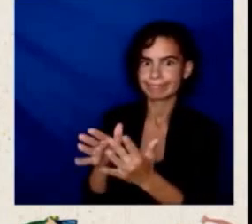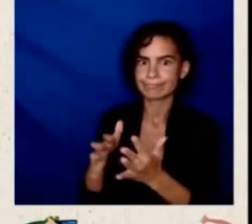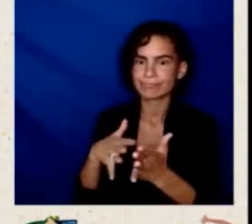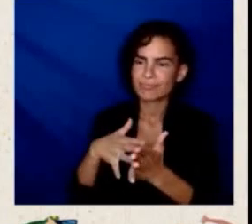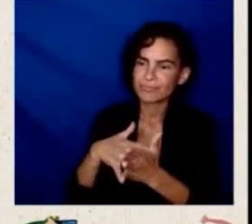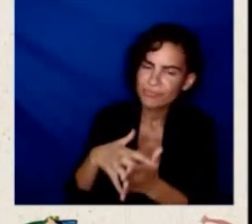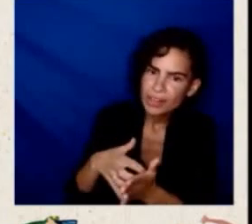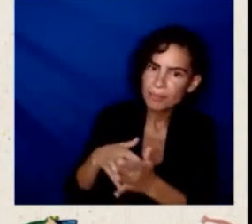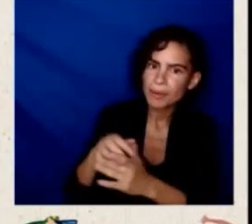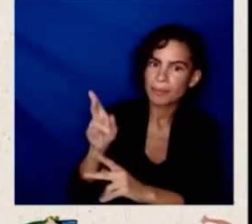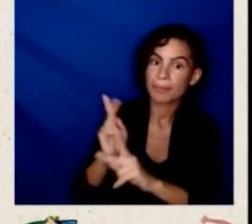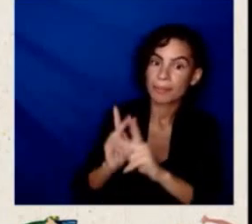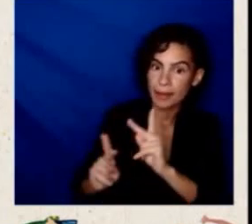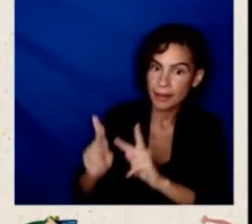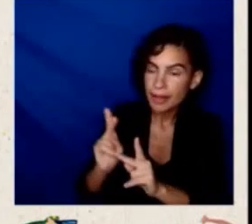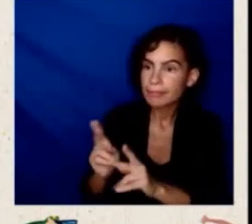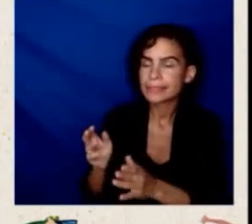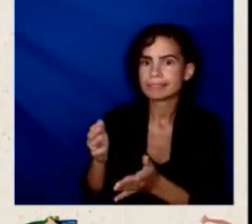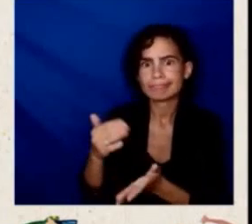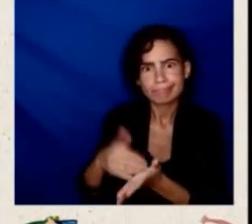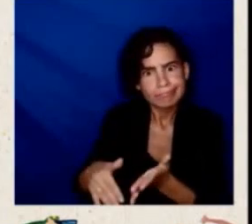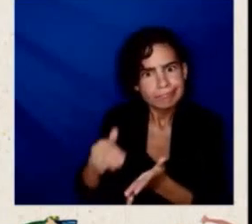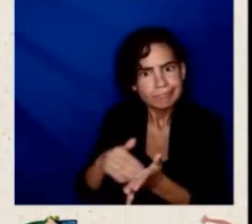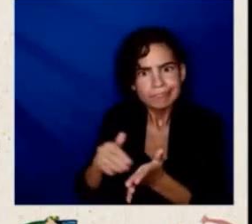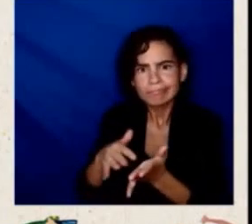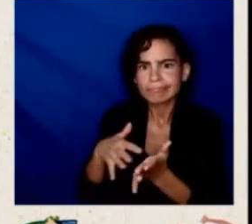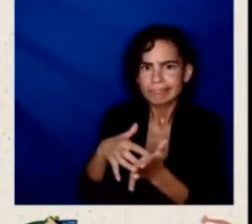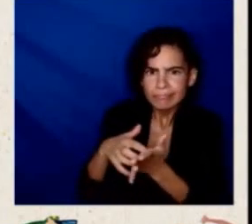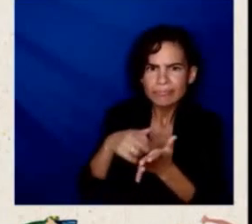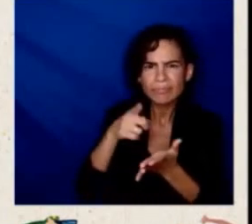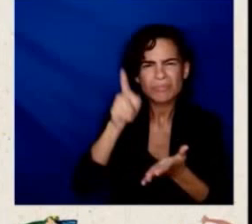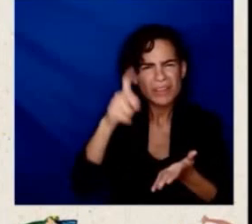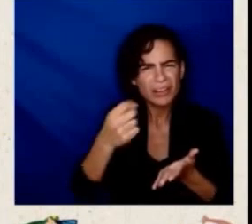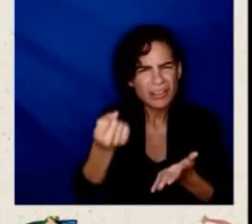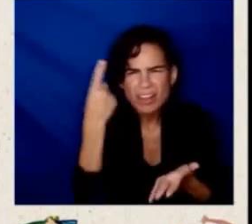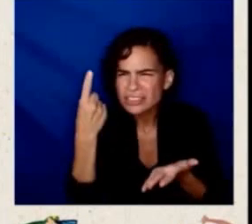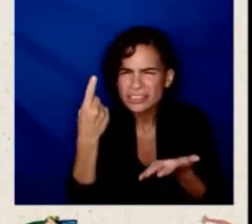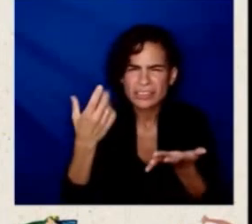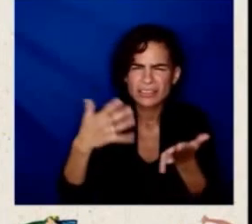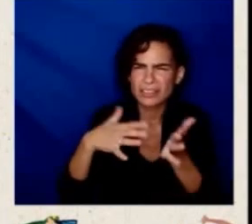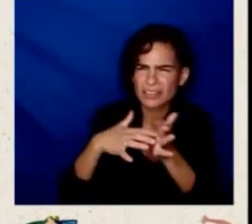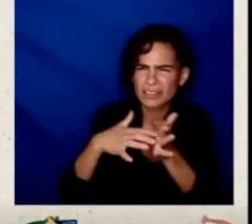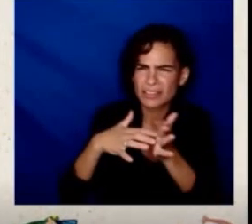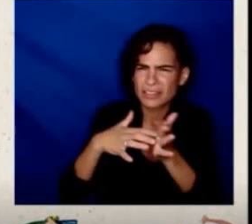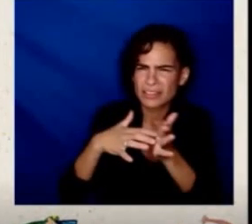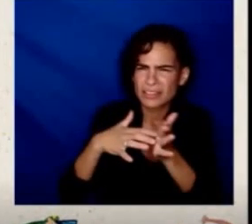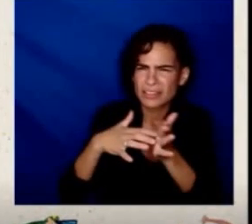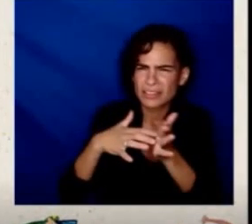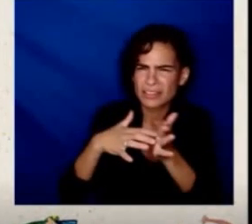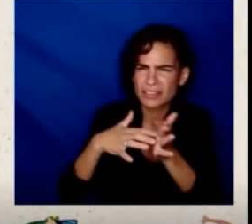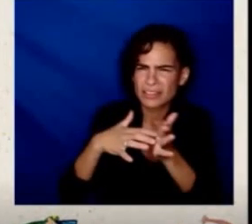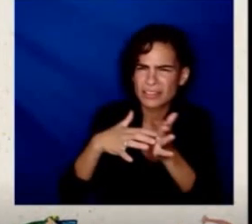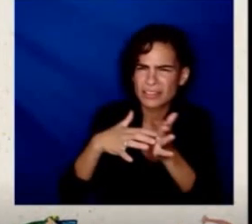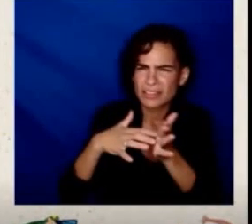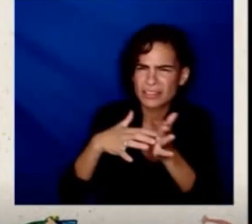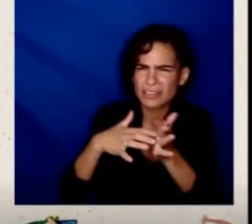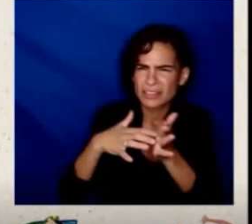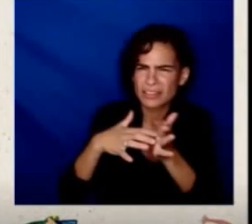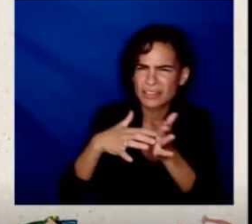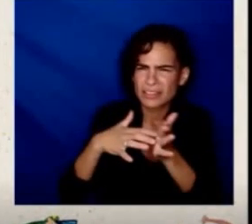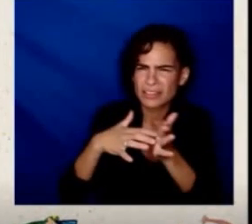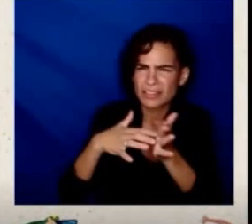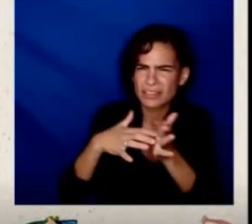understanding what vulnerability means and how a government should address it. That is very